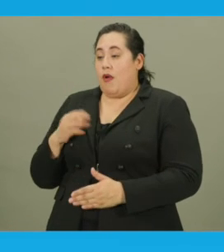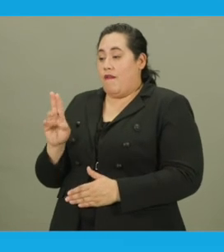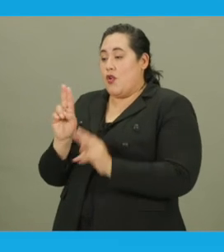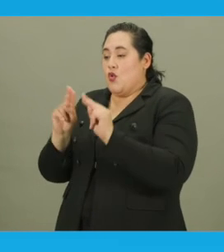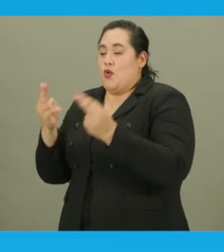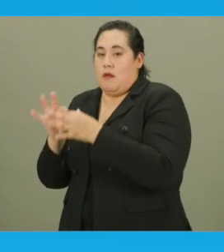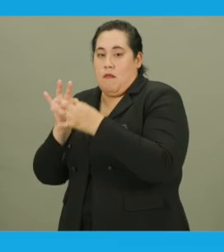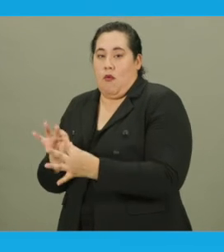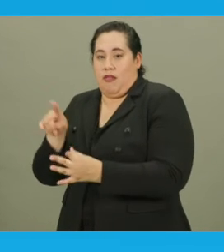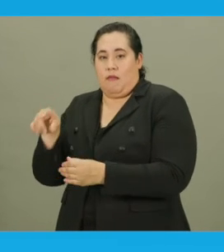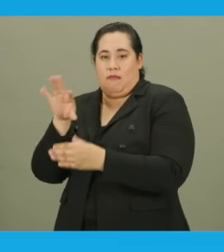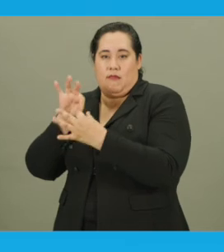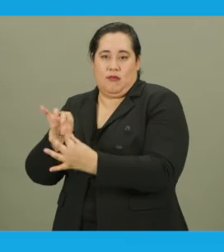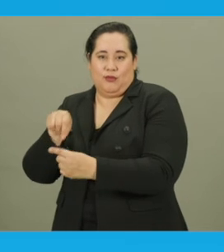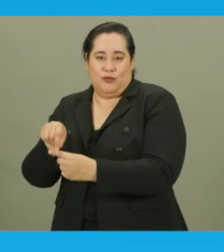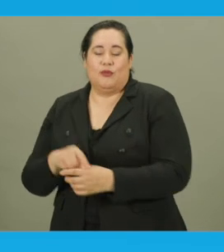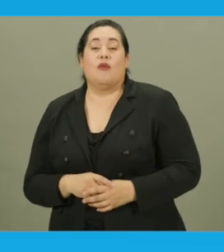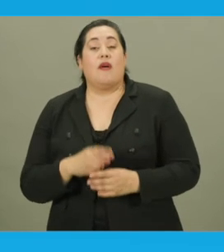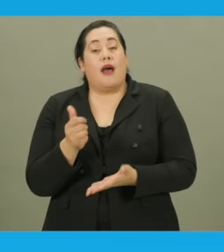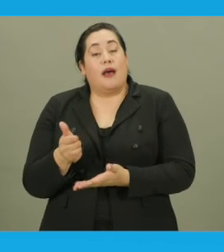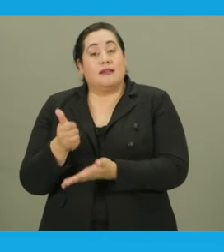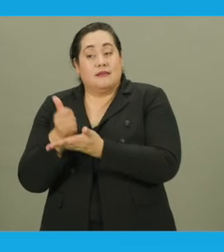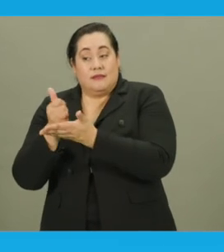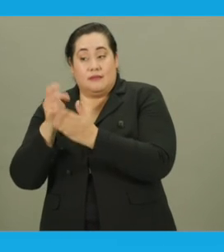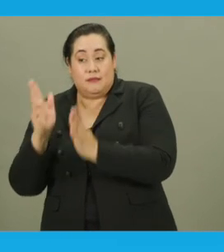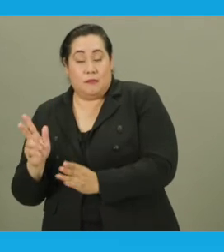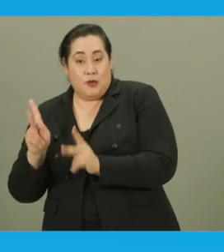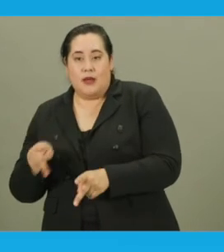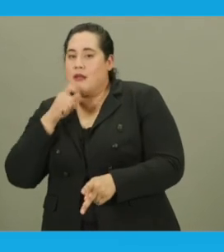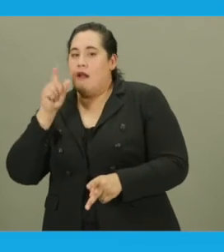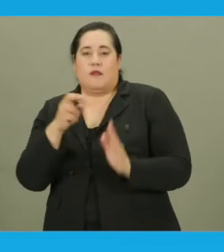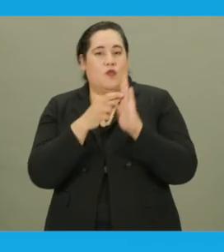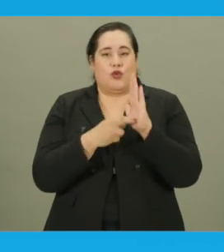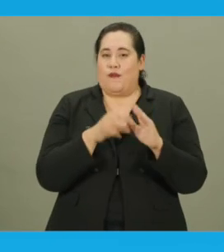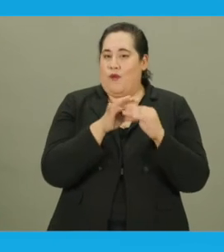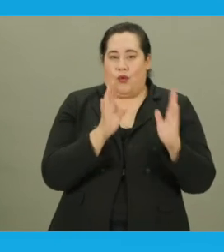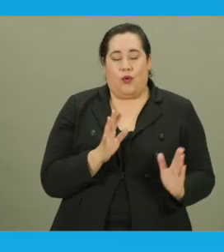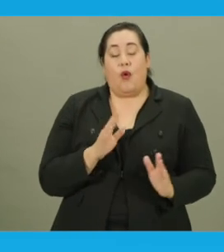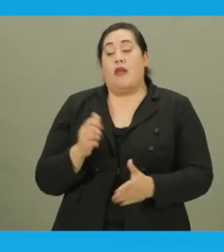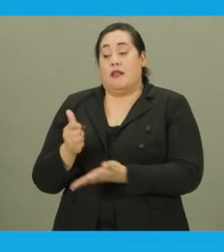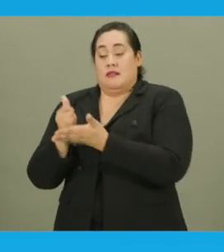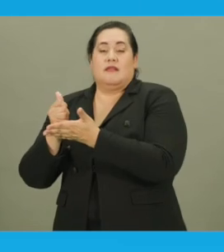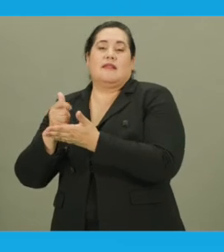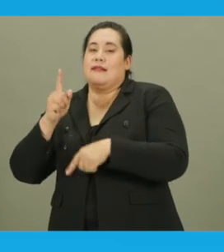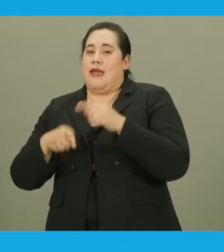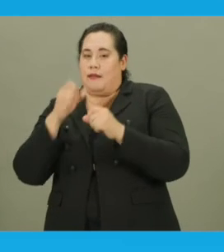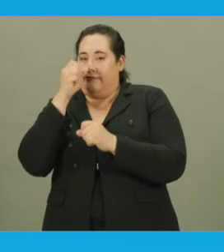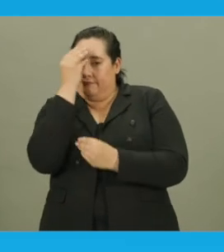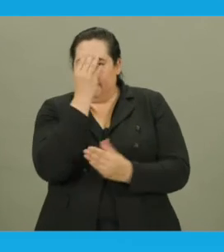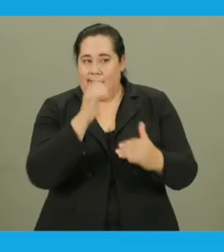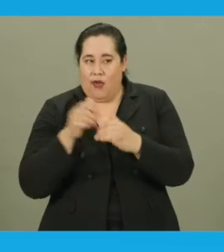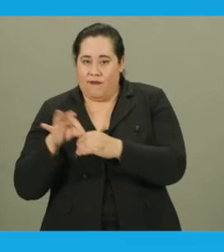a member of the union board the voter belongs to. The assistant does not have to be a registered voter and the assistant cannot